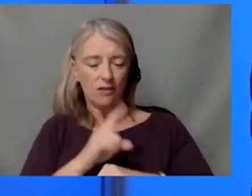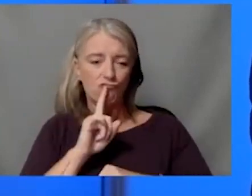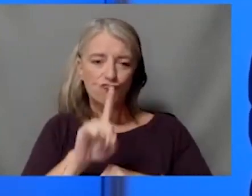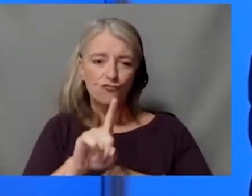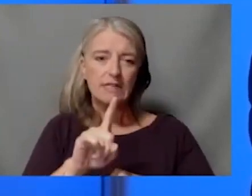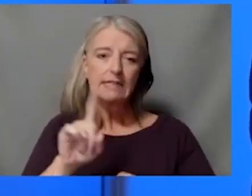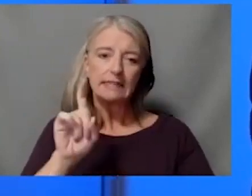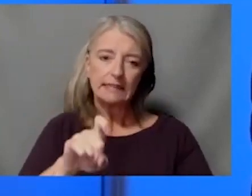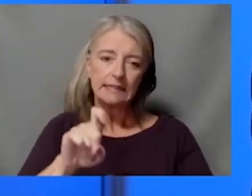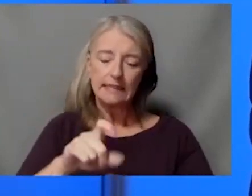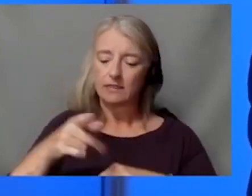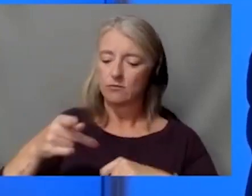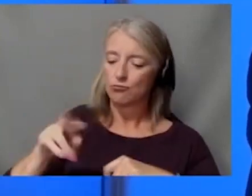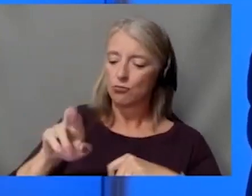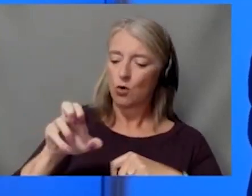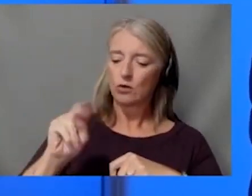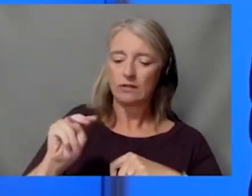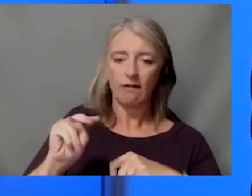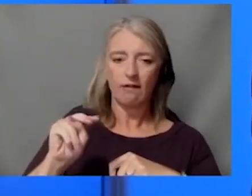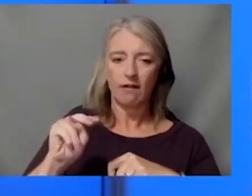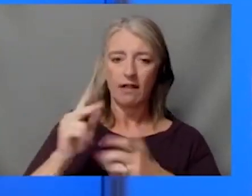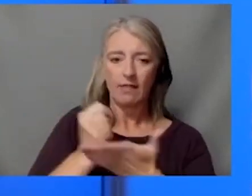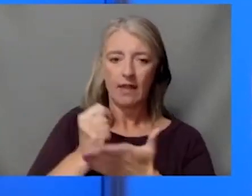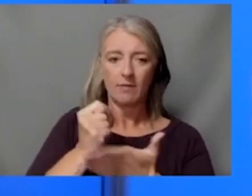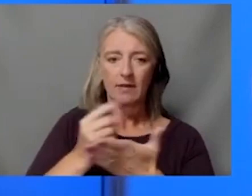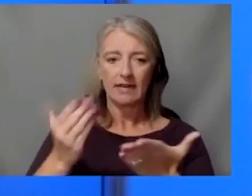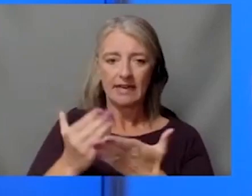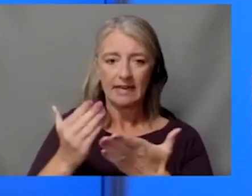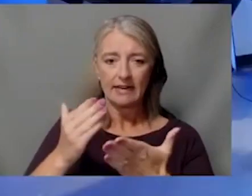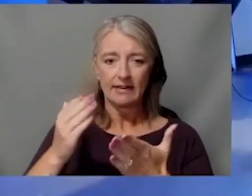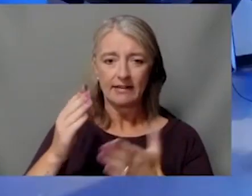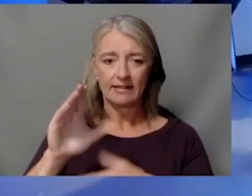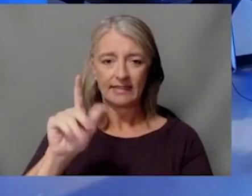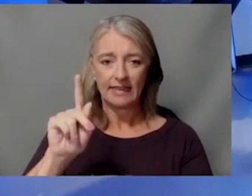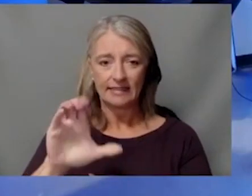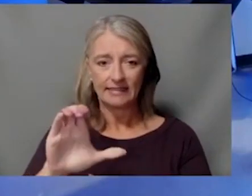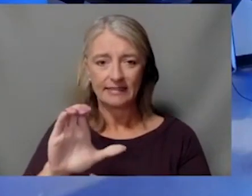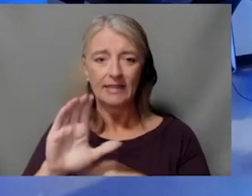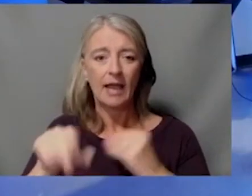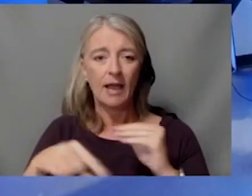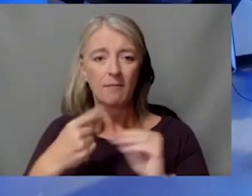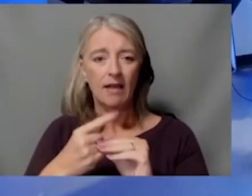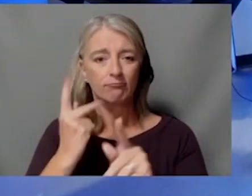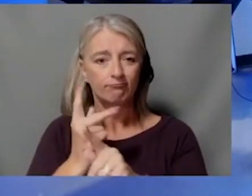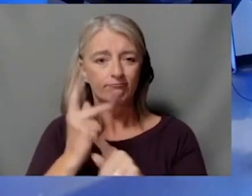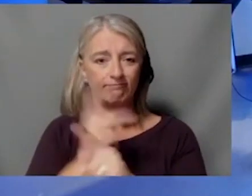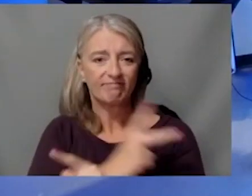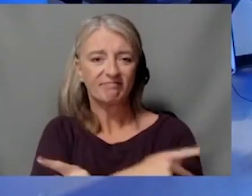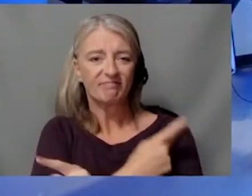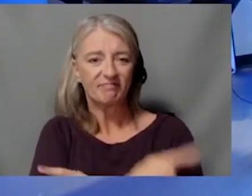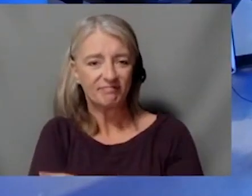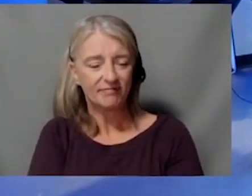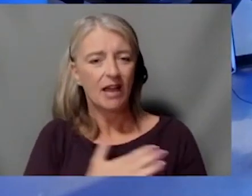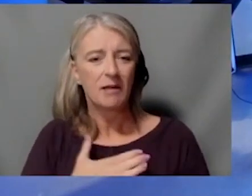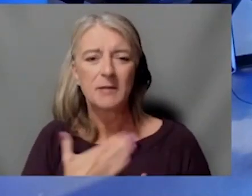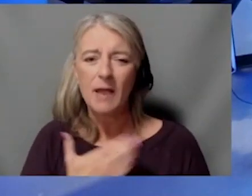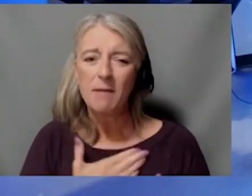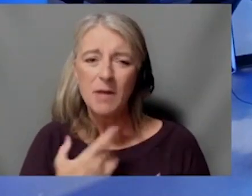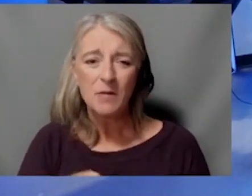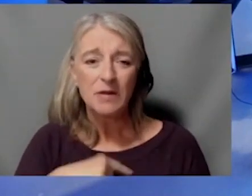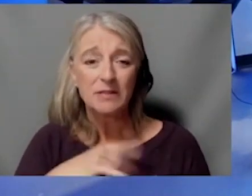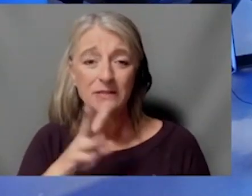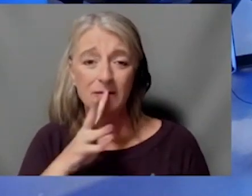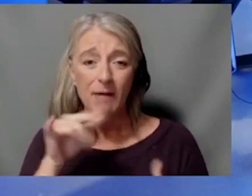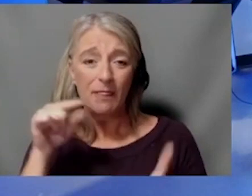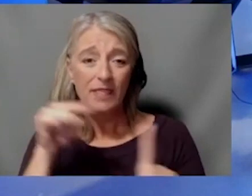here in Kansas City. So it's about the patients and about best patient care. I'm so glad we're talking about this because I have to tell you, I mean, you guys use these big words. You mentioned